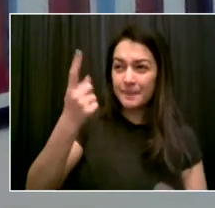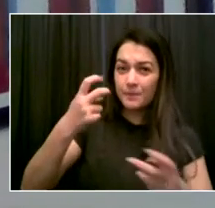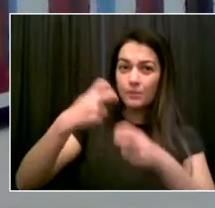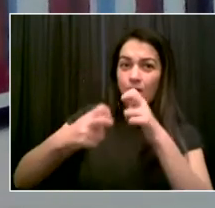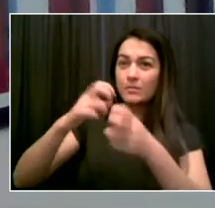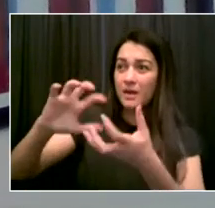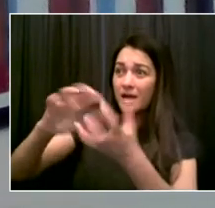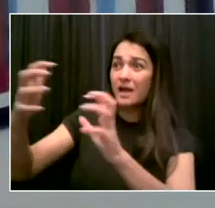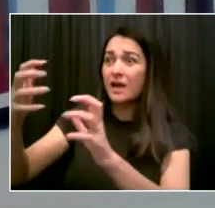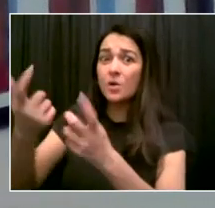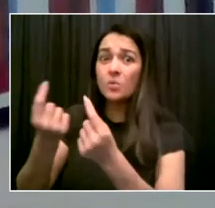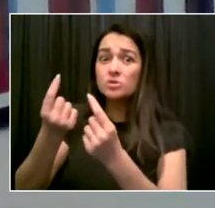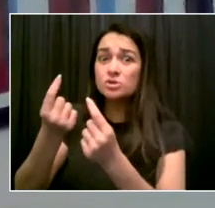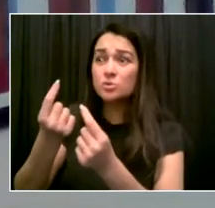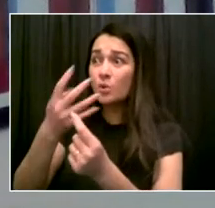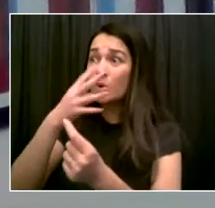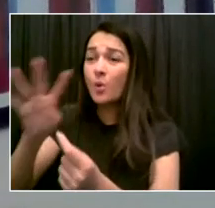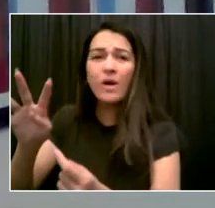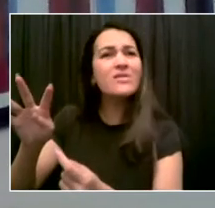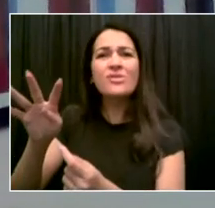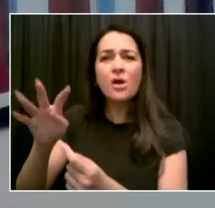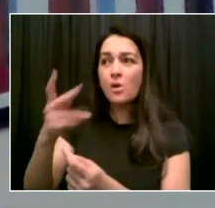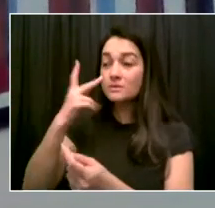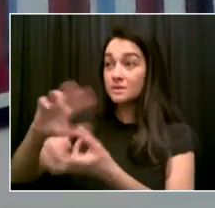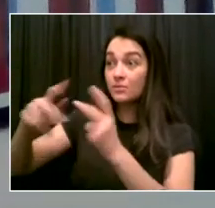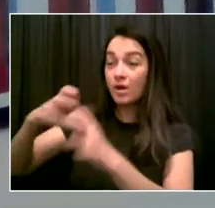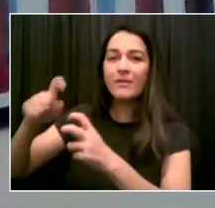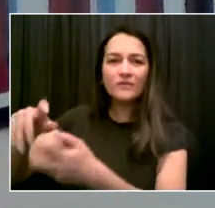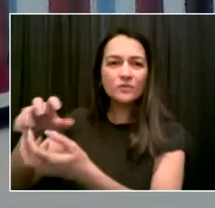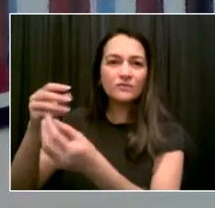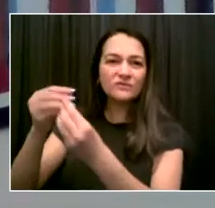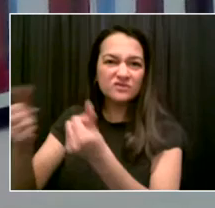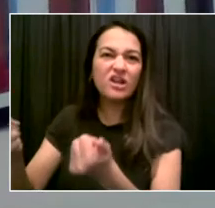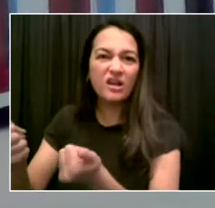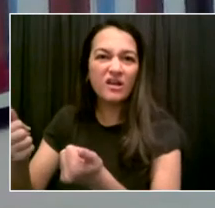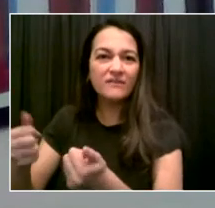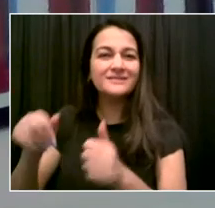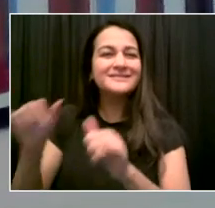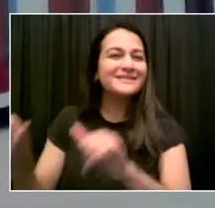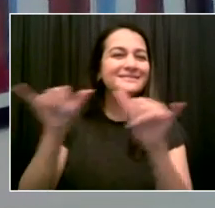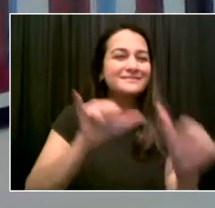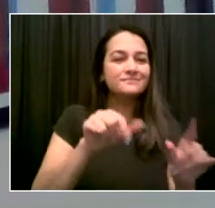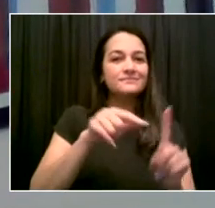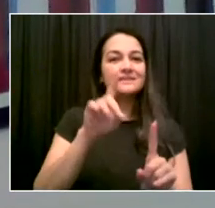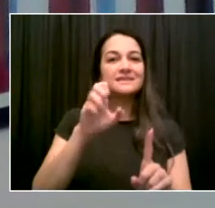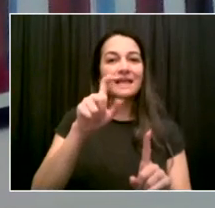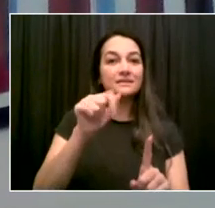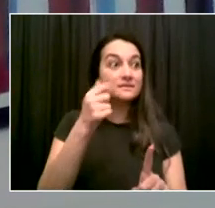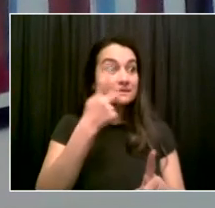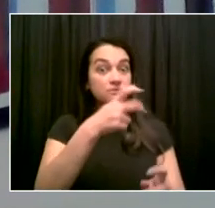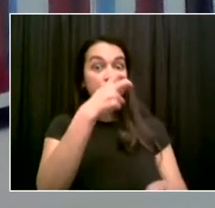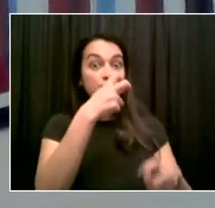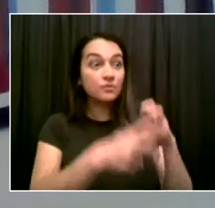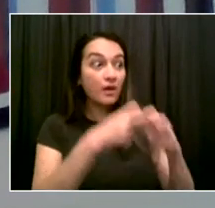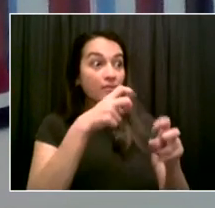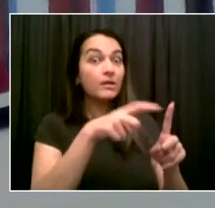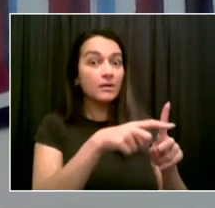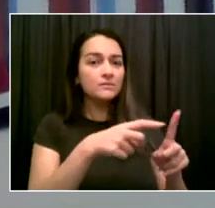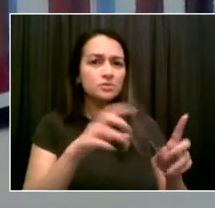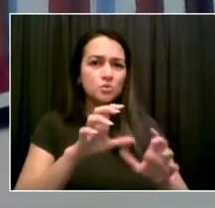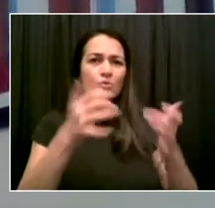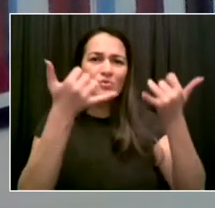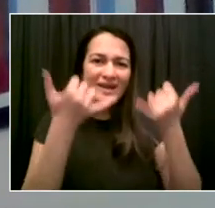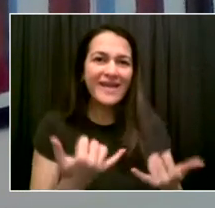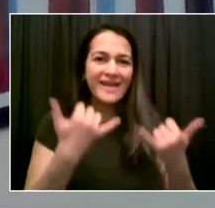with the fact that indoor spaces are venues in which the Delta variant is spreading. And that's especially true in a